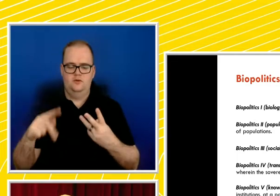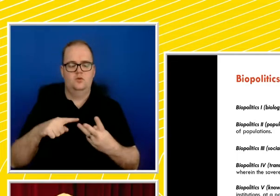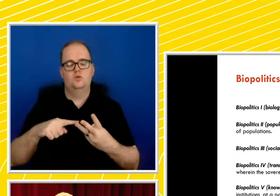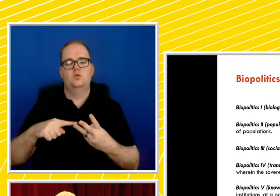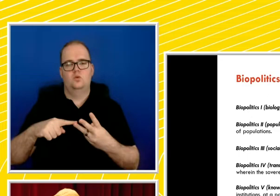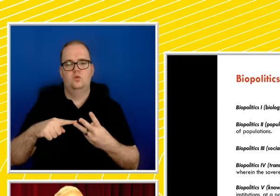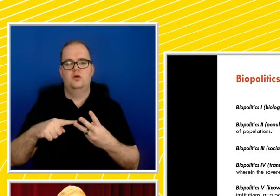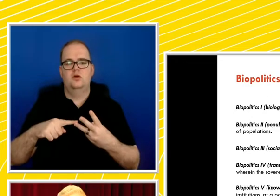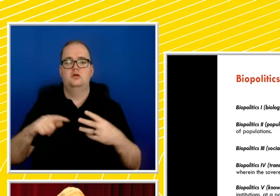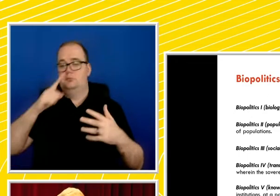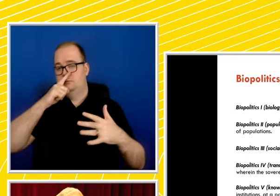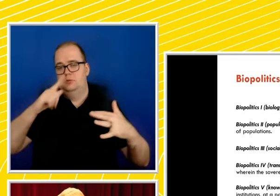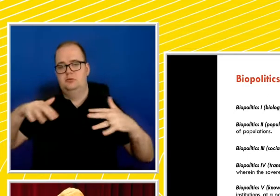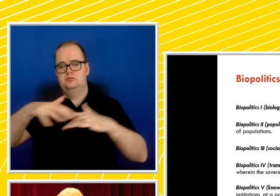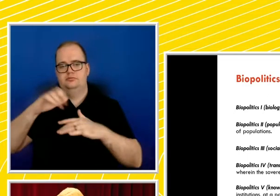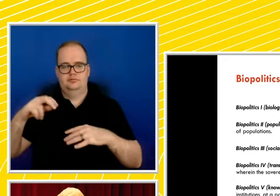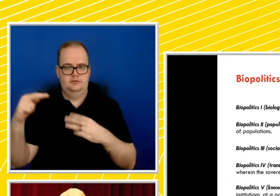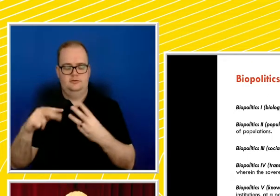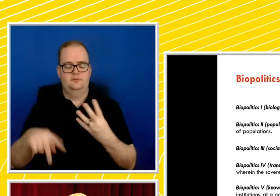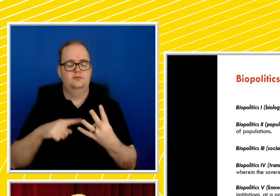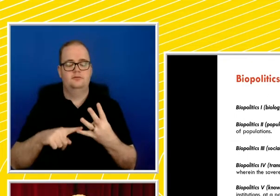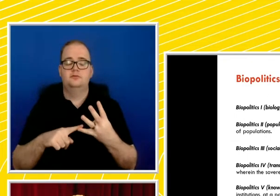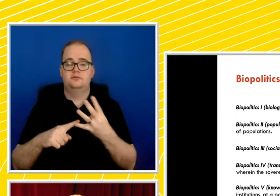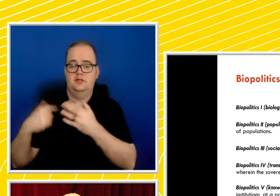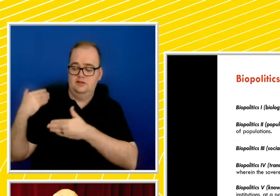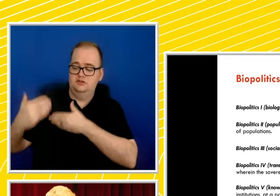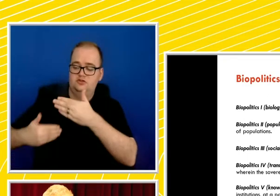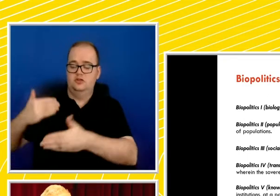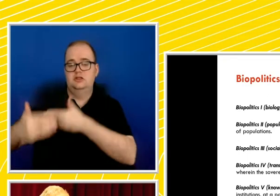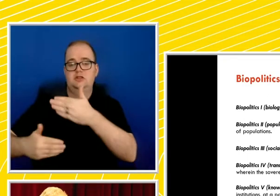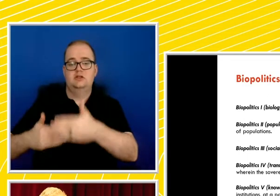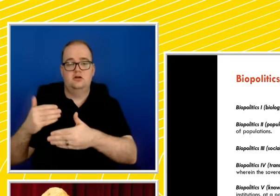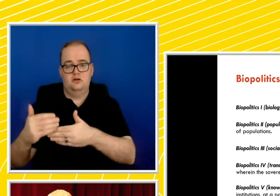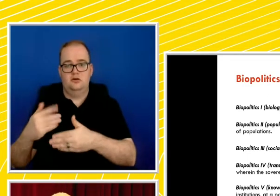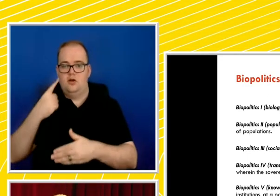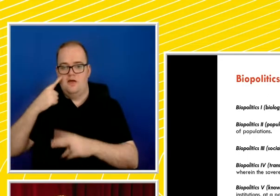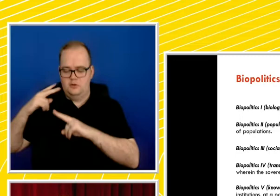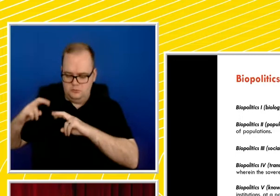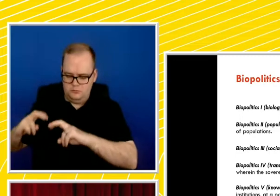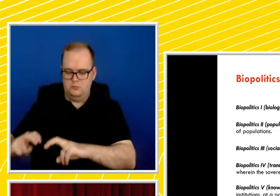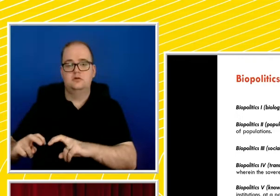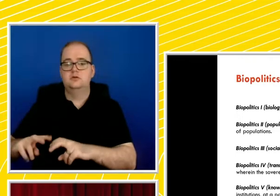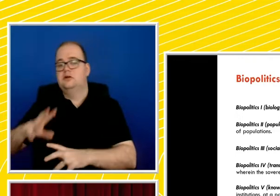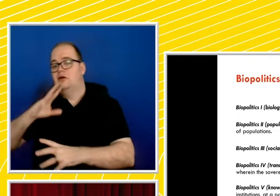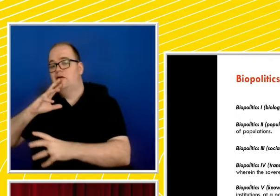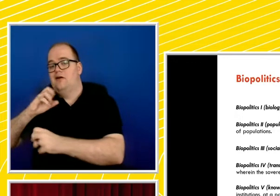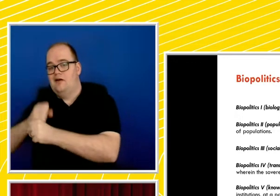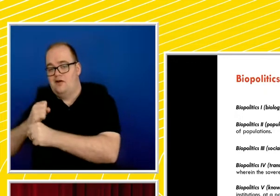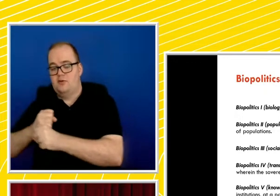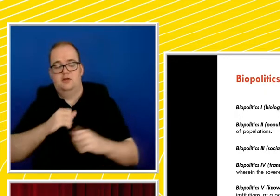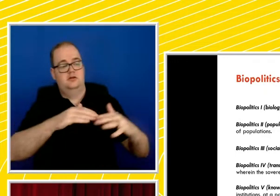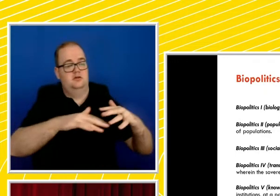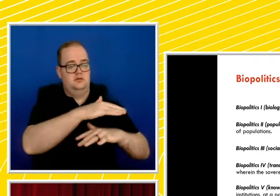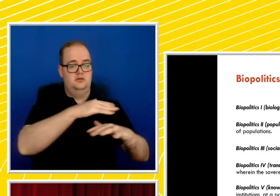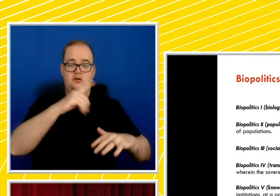a trans-historical survey of different forms of the relation between the state and the